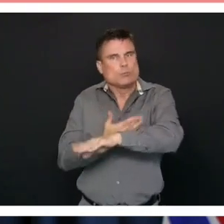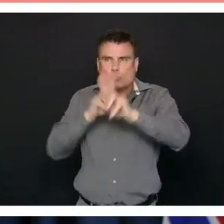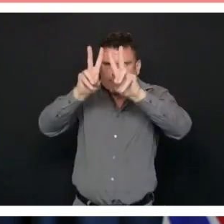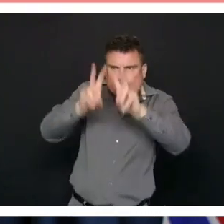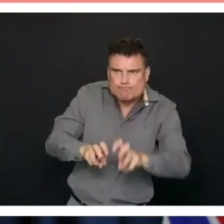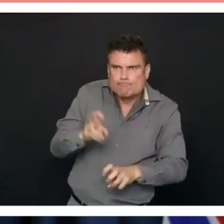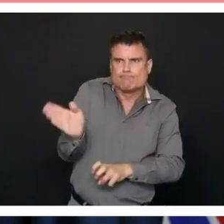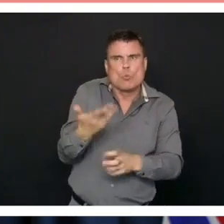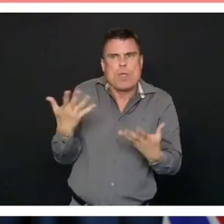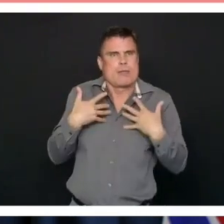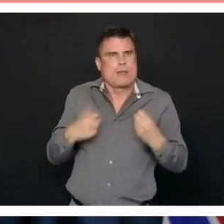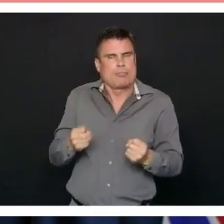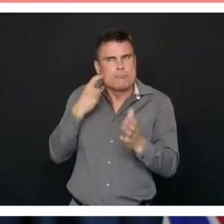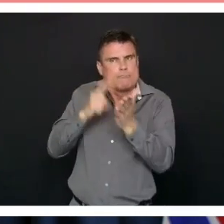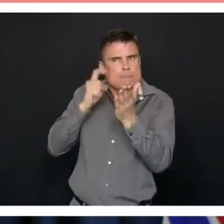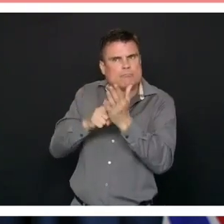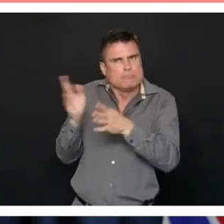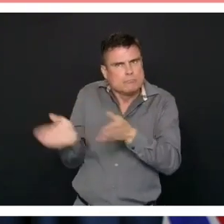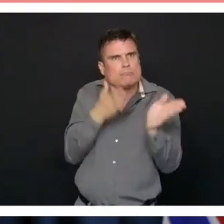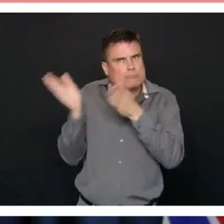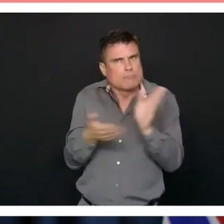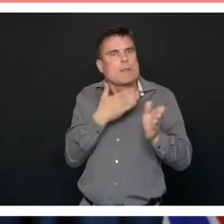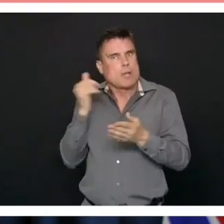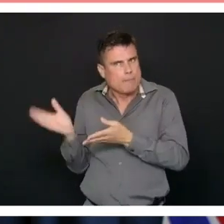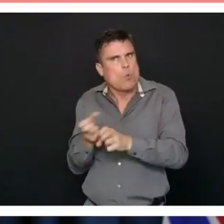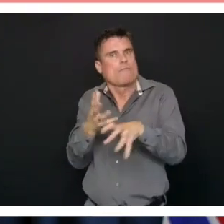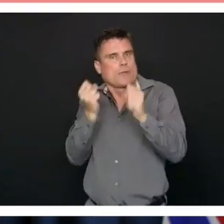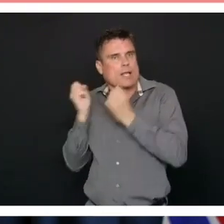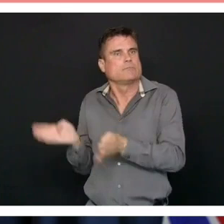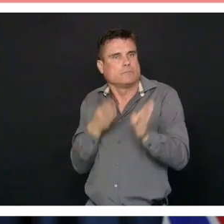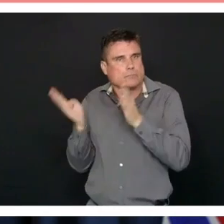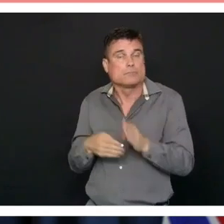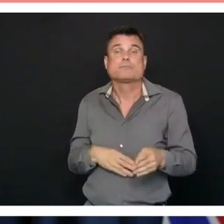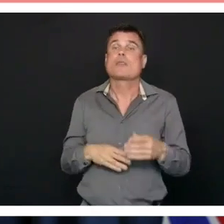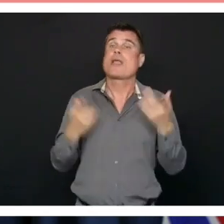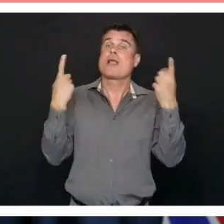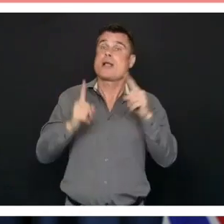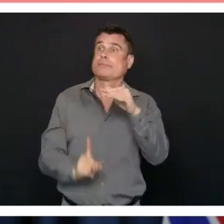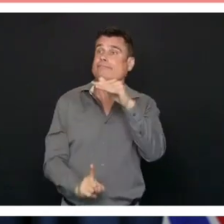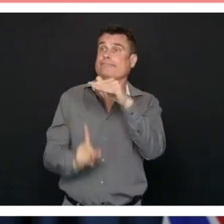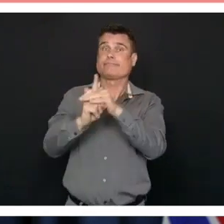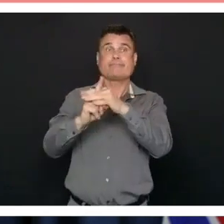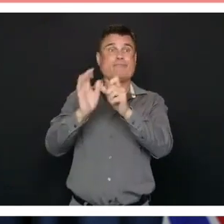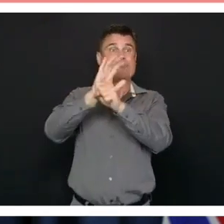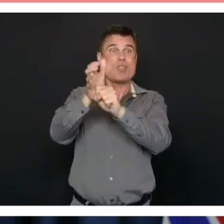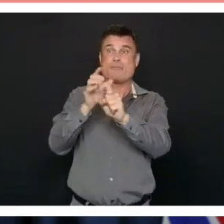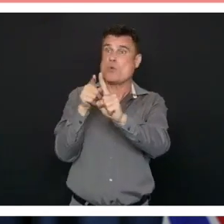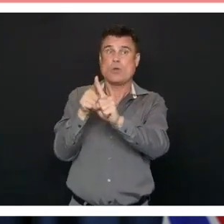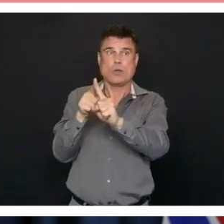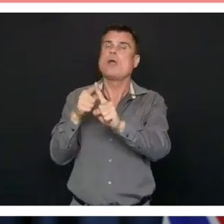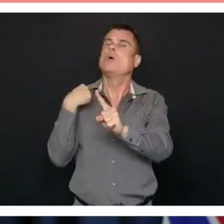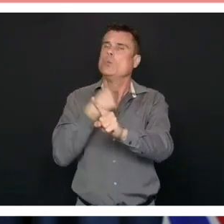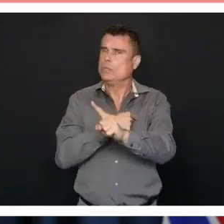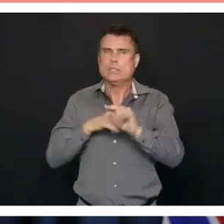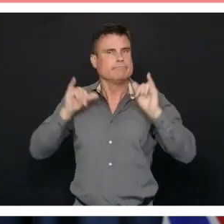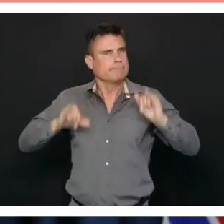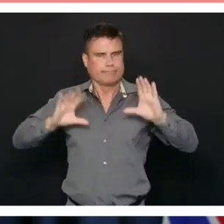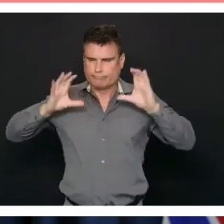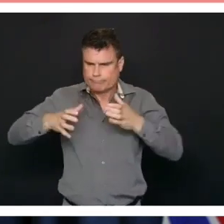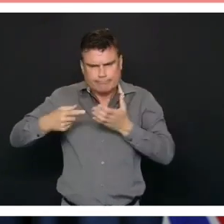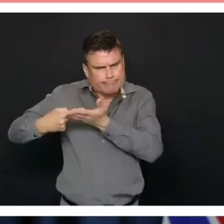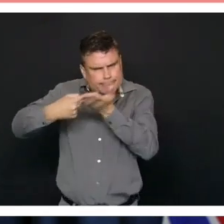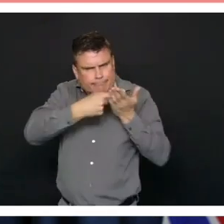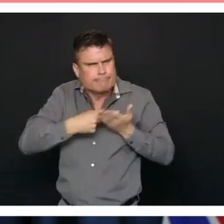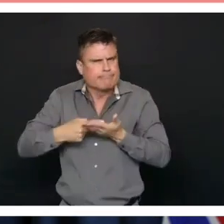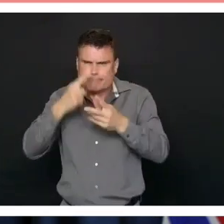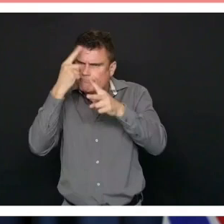and I started talking about the pandemic plan and the consequences to elective surgeries and the impact that would have